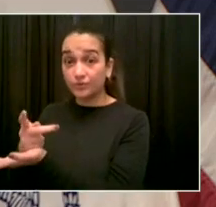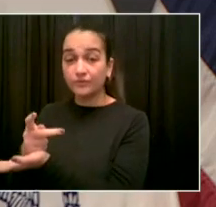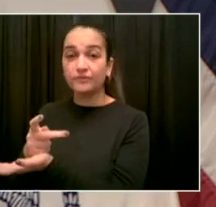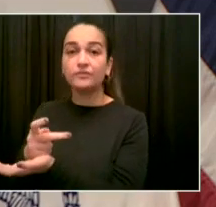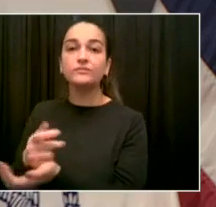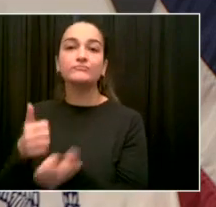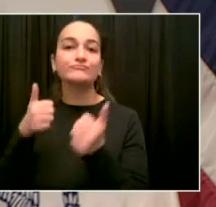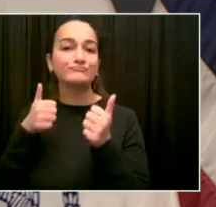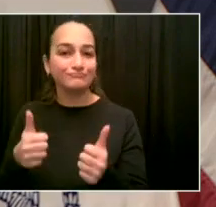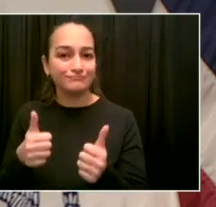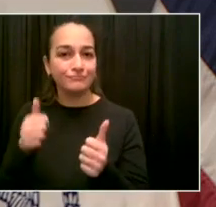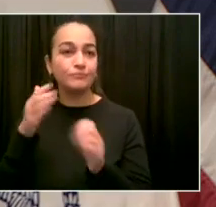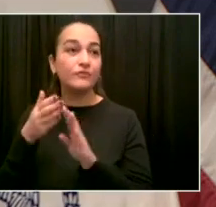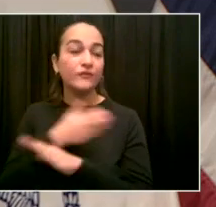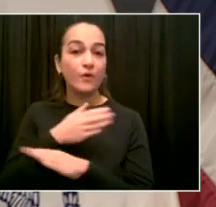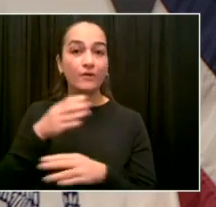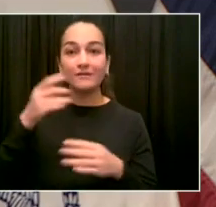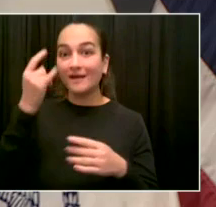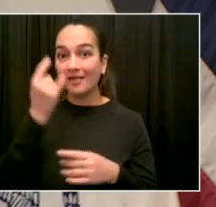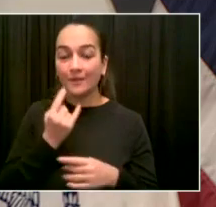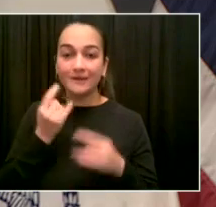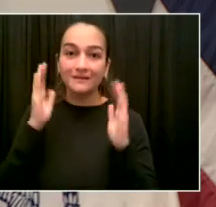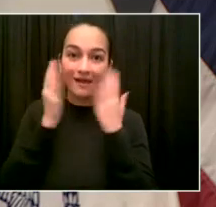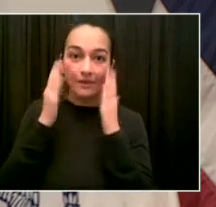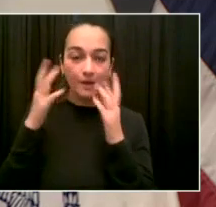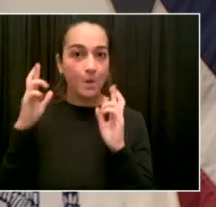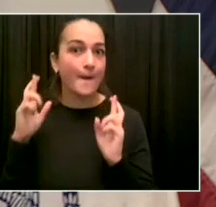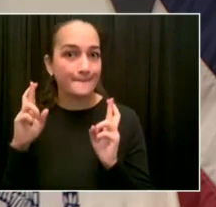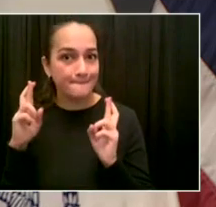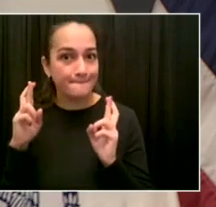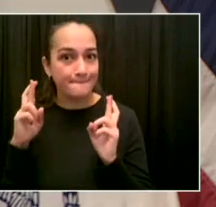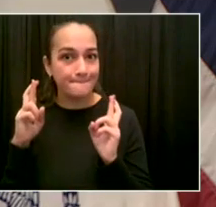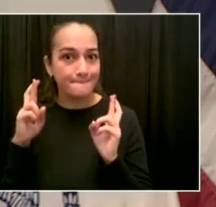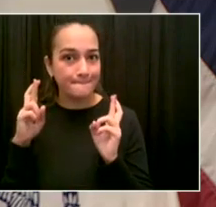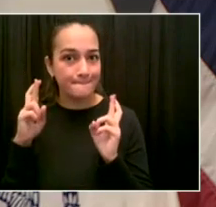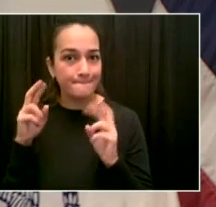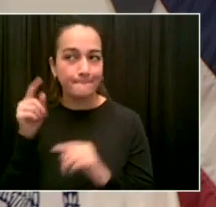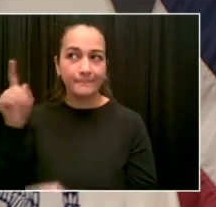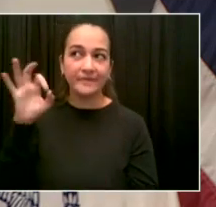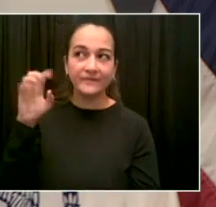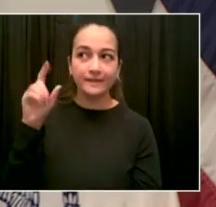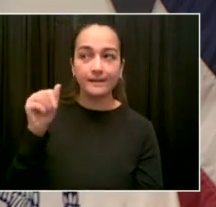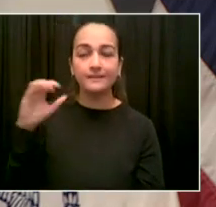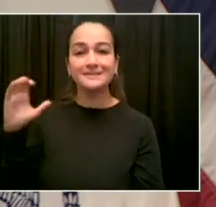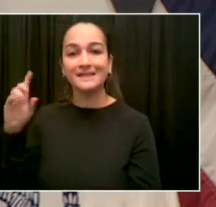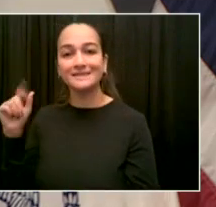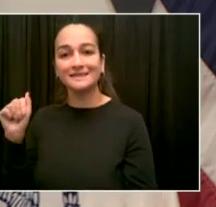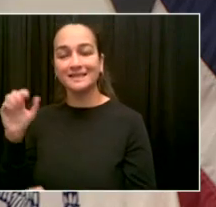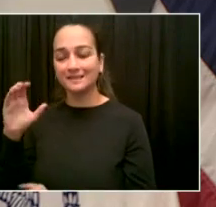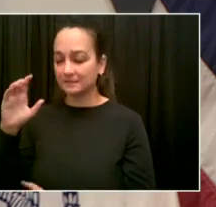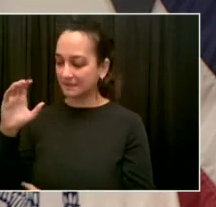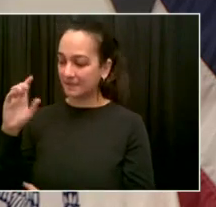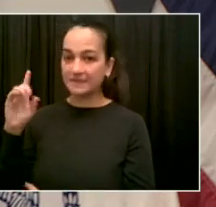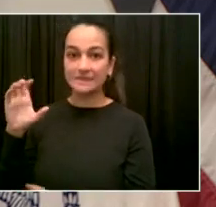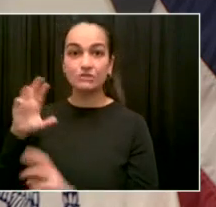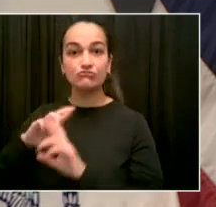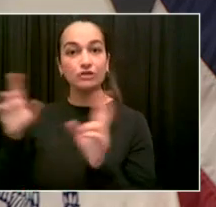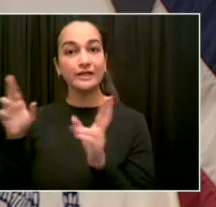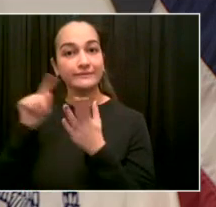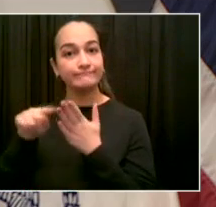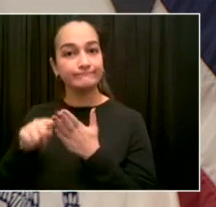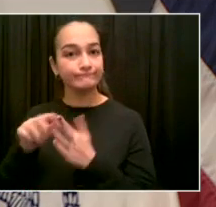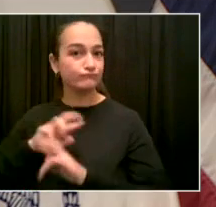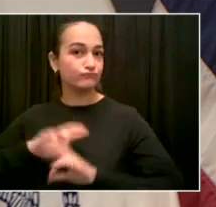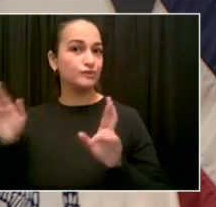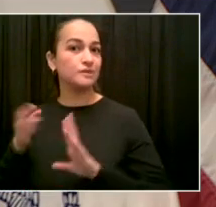review so we can reach our youngest kids, keep them safe, have the whole school system able to get the vaccine for the safety of our kids